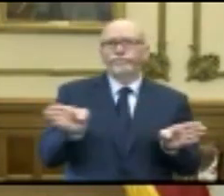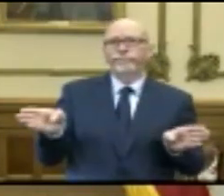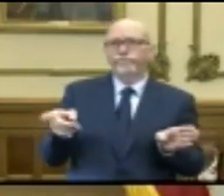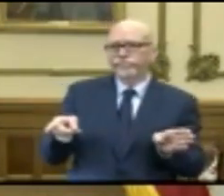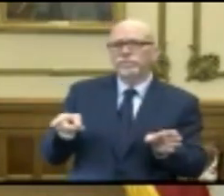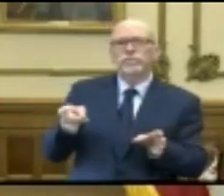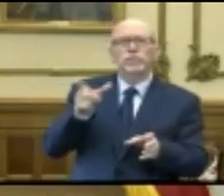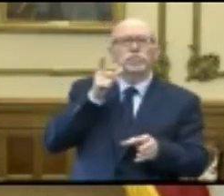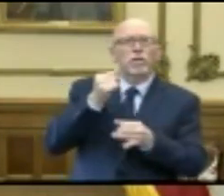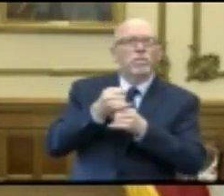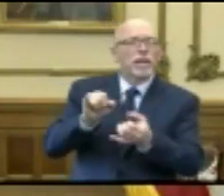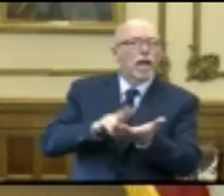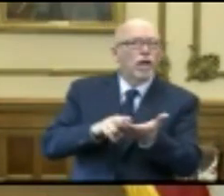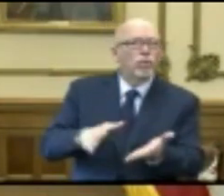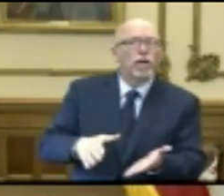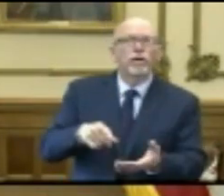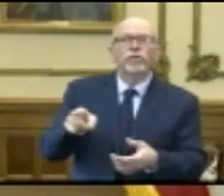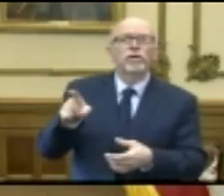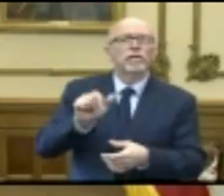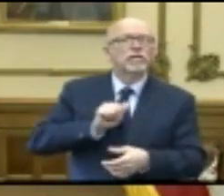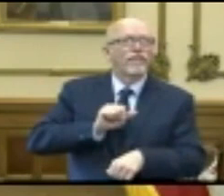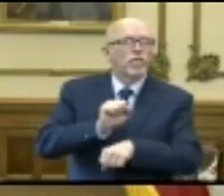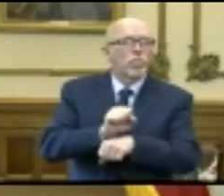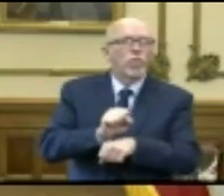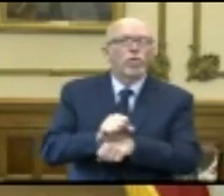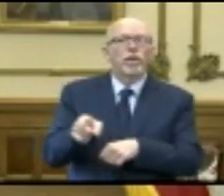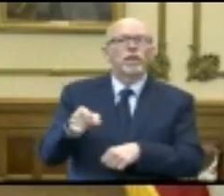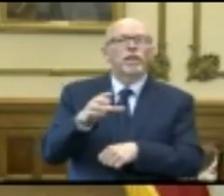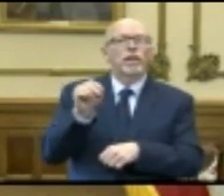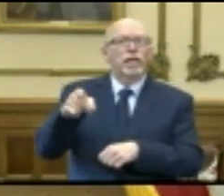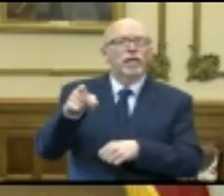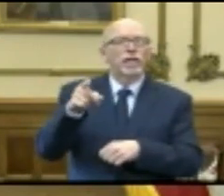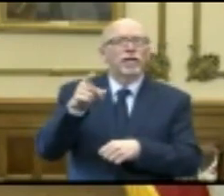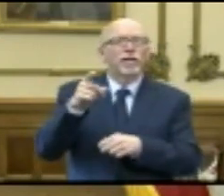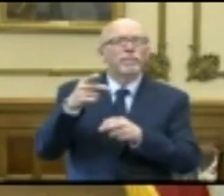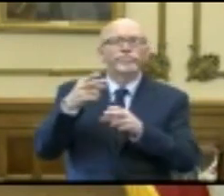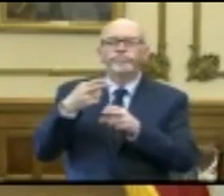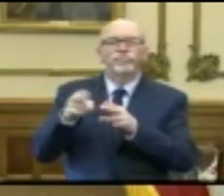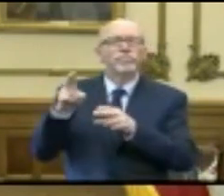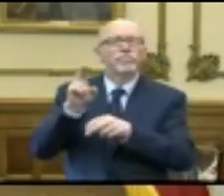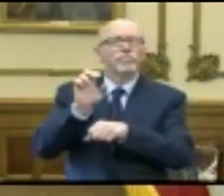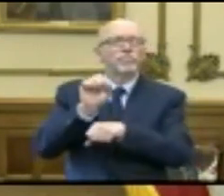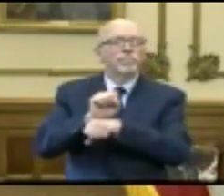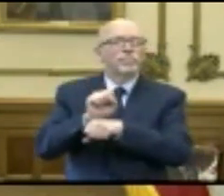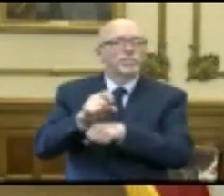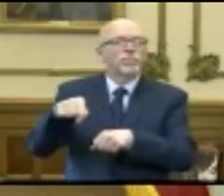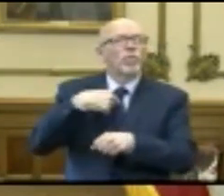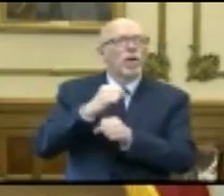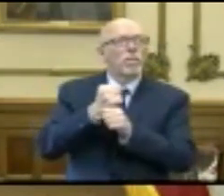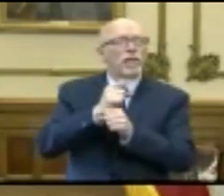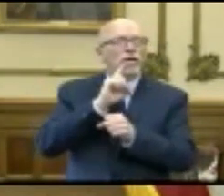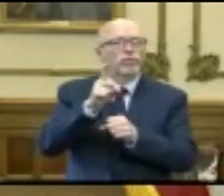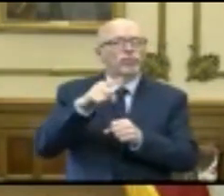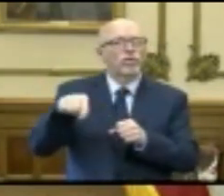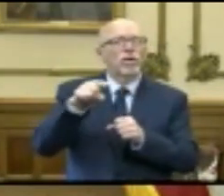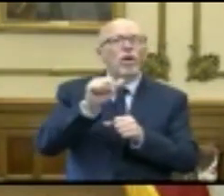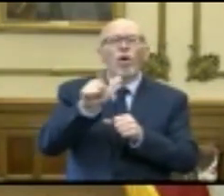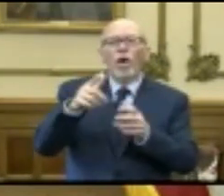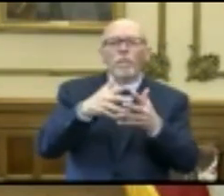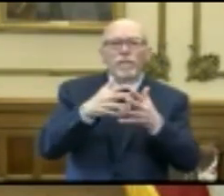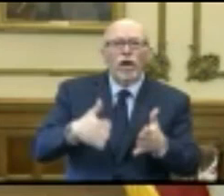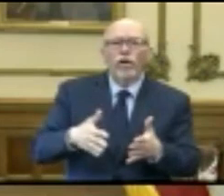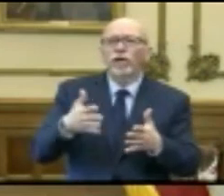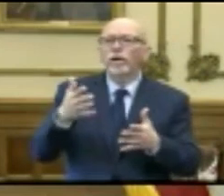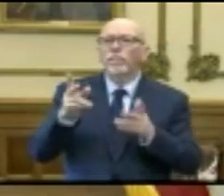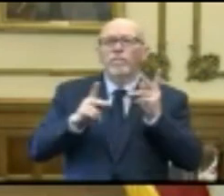contractors, the self-employed, and gig economy workers. We want to make sure that all Hoosiers, all Americans who